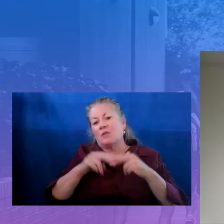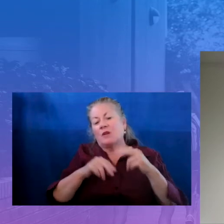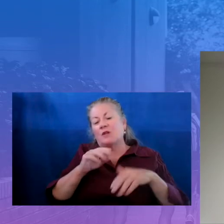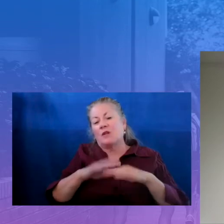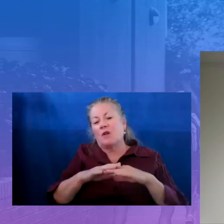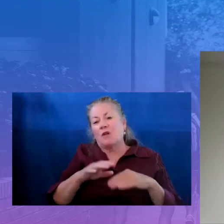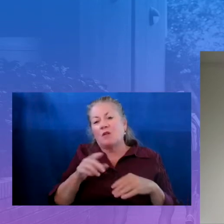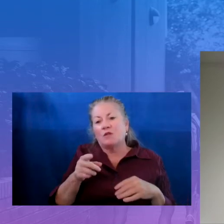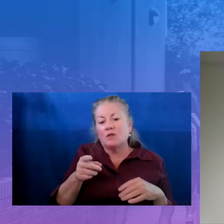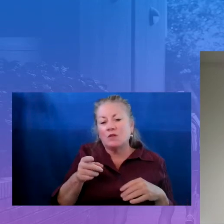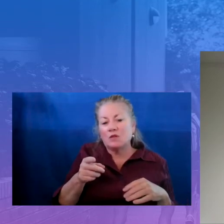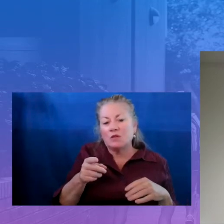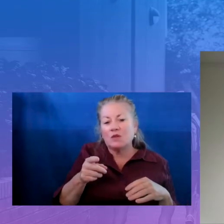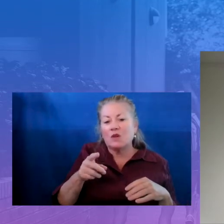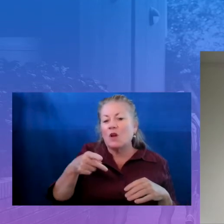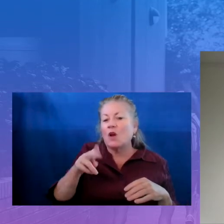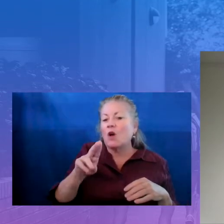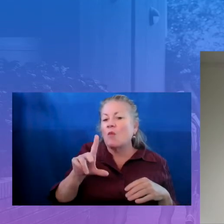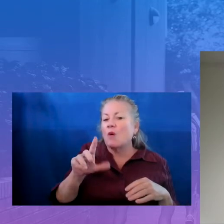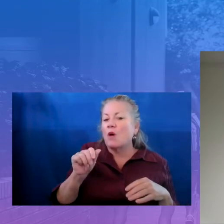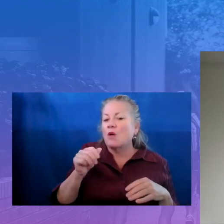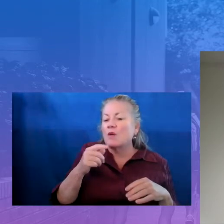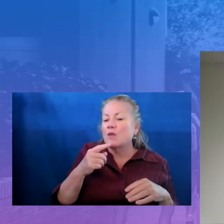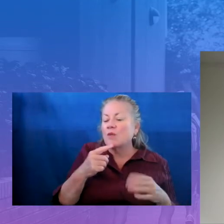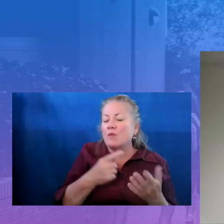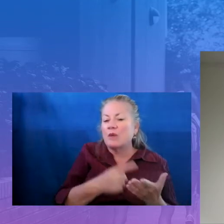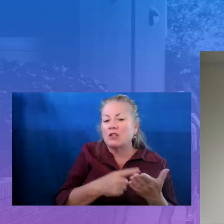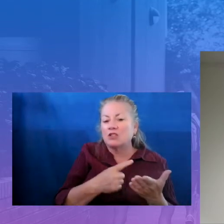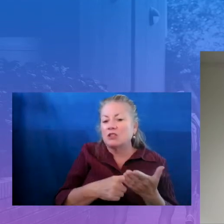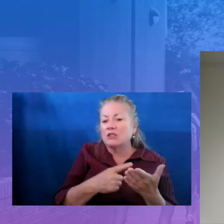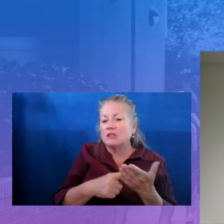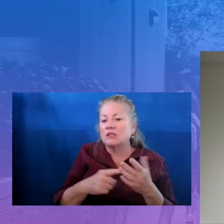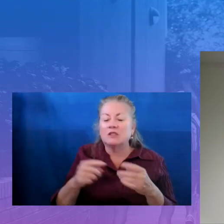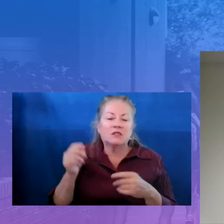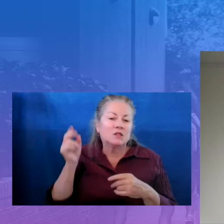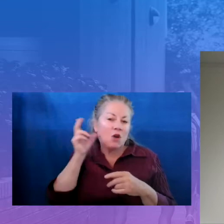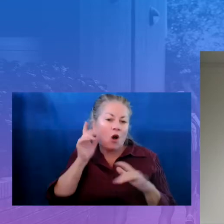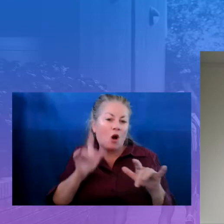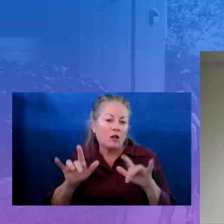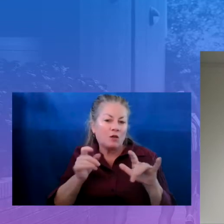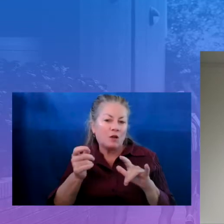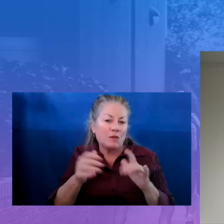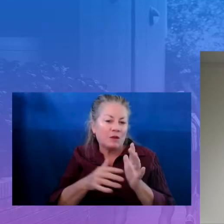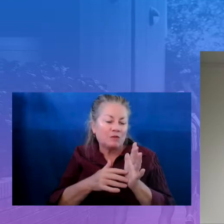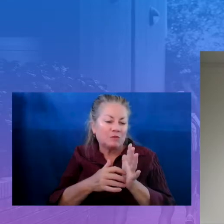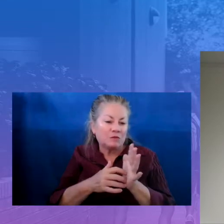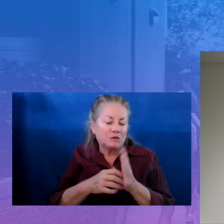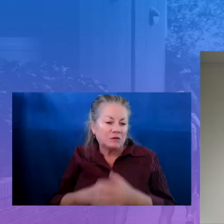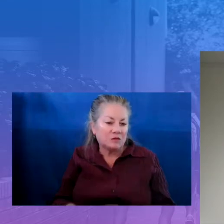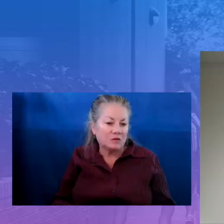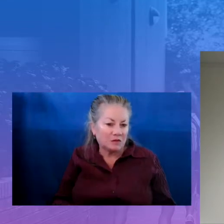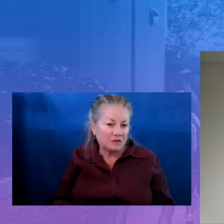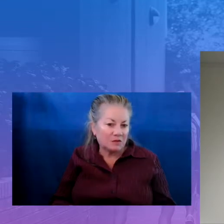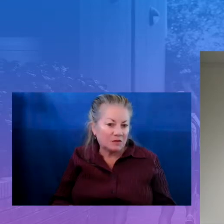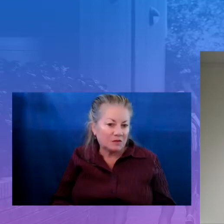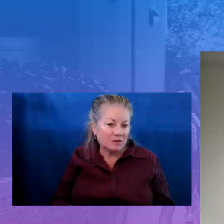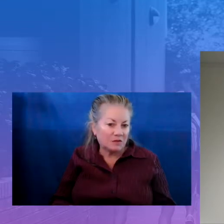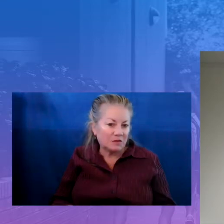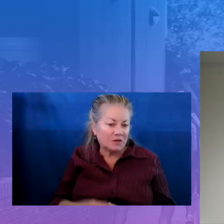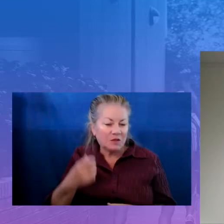we have been working on for the past five to six years. So we are happy to be a